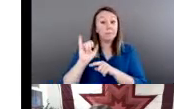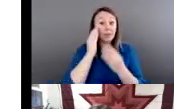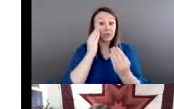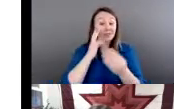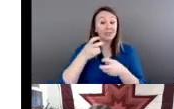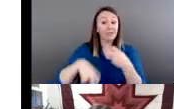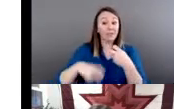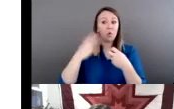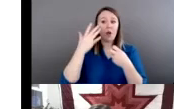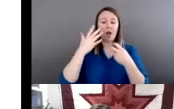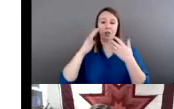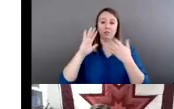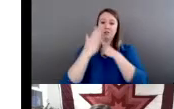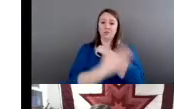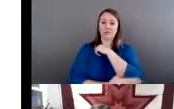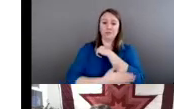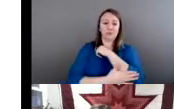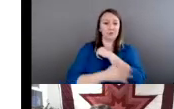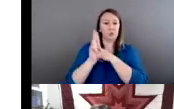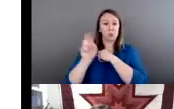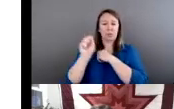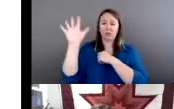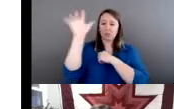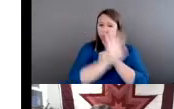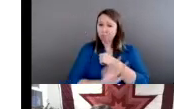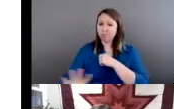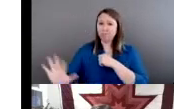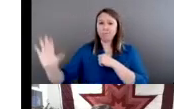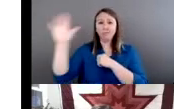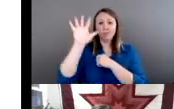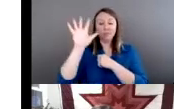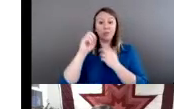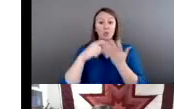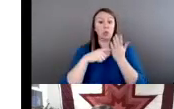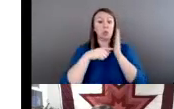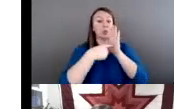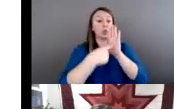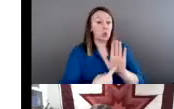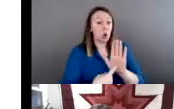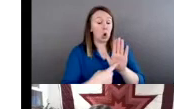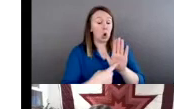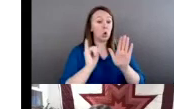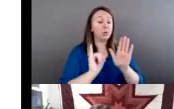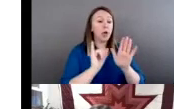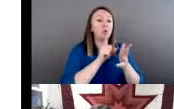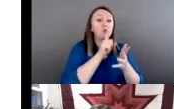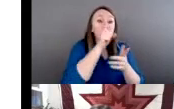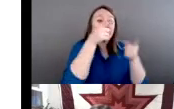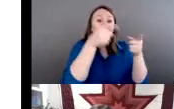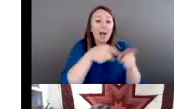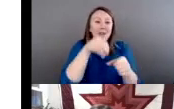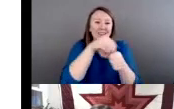in scope, and it may not reflect the reality of a particular region or particular tribe.